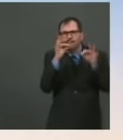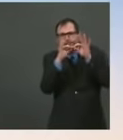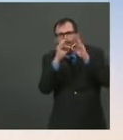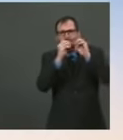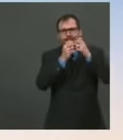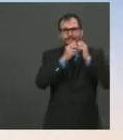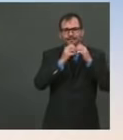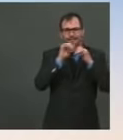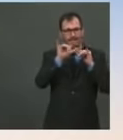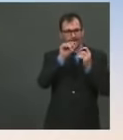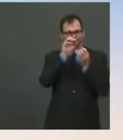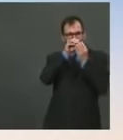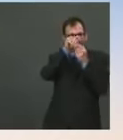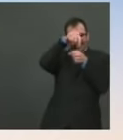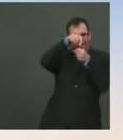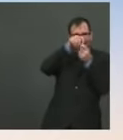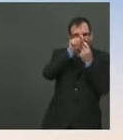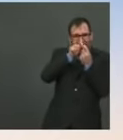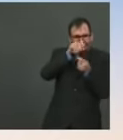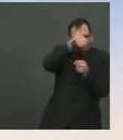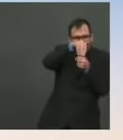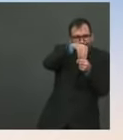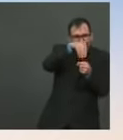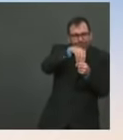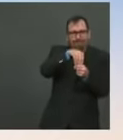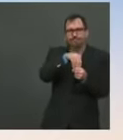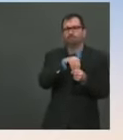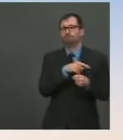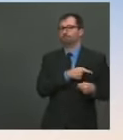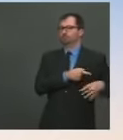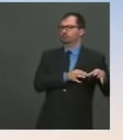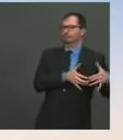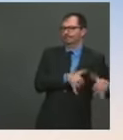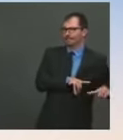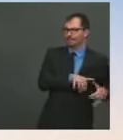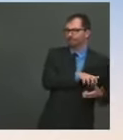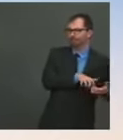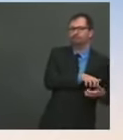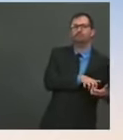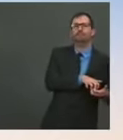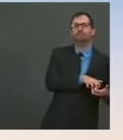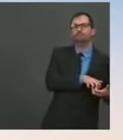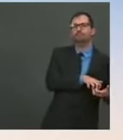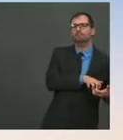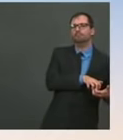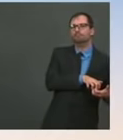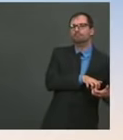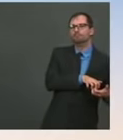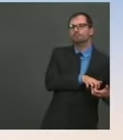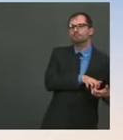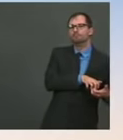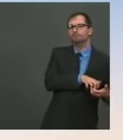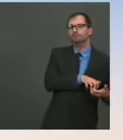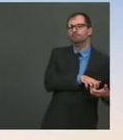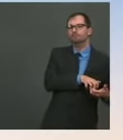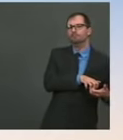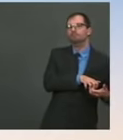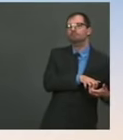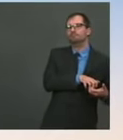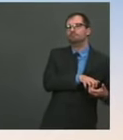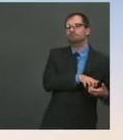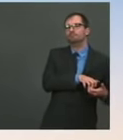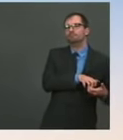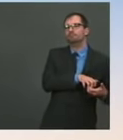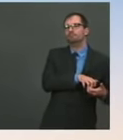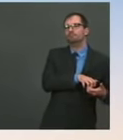if it's not — if he's not okay with $450,000, how much money is he okay giving these legal Ms. This is something — again, Peter,